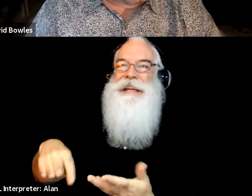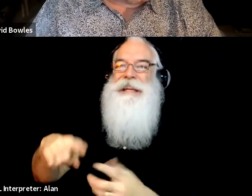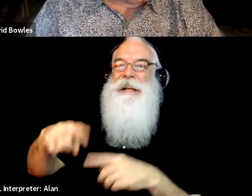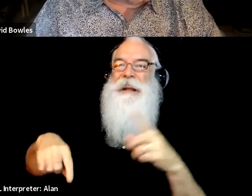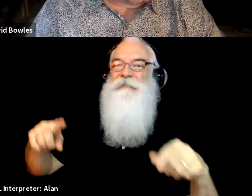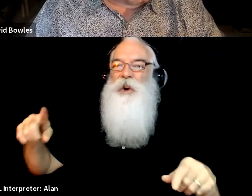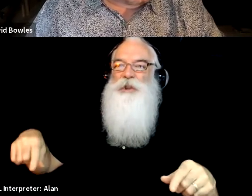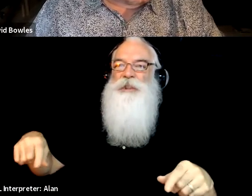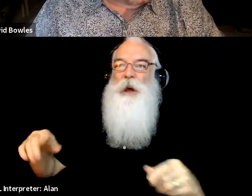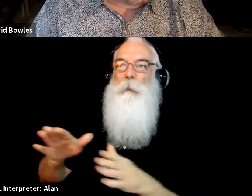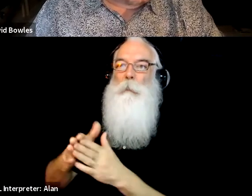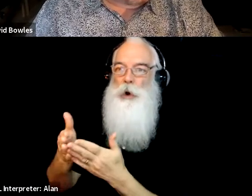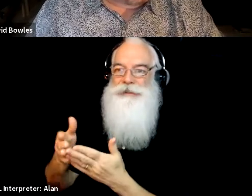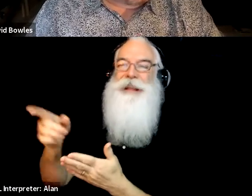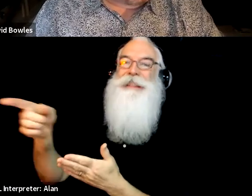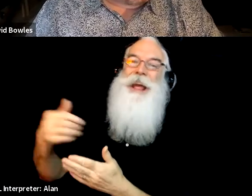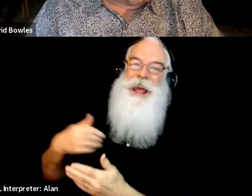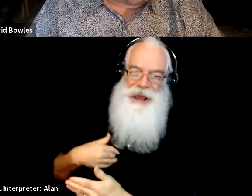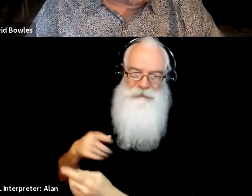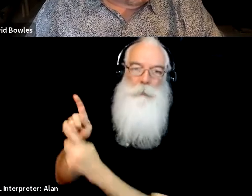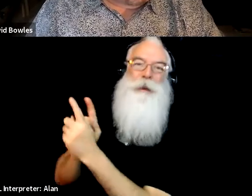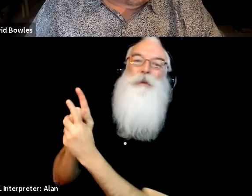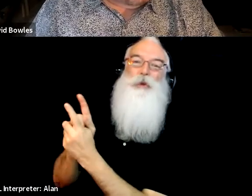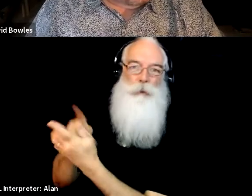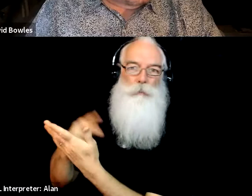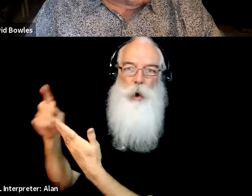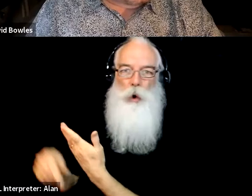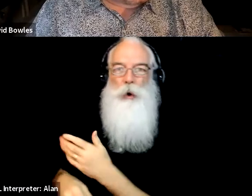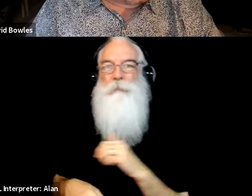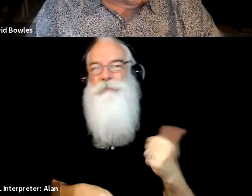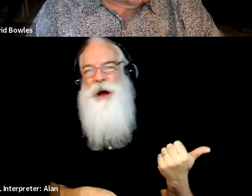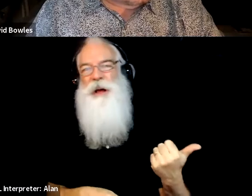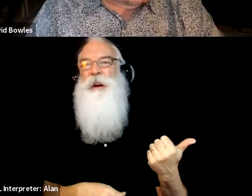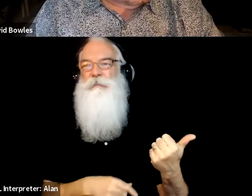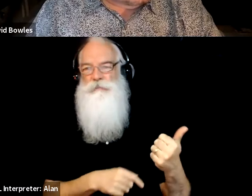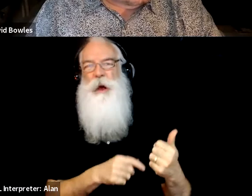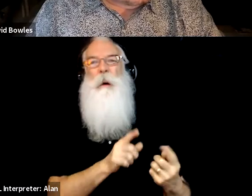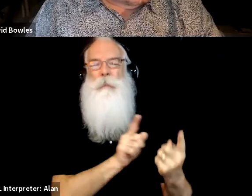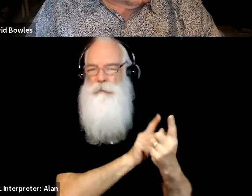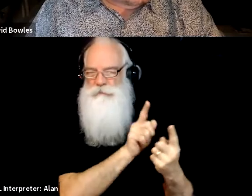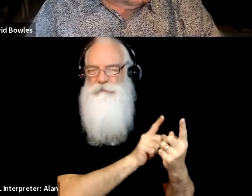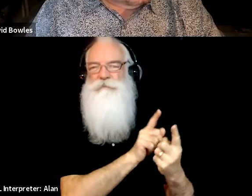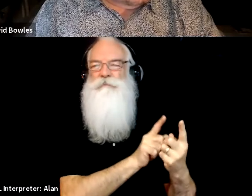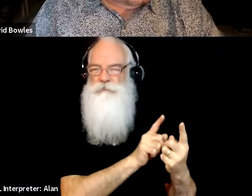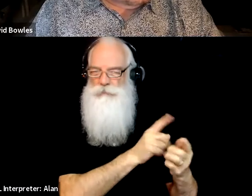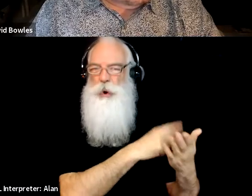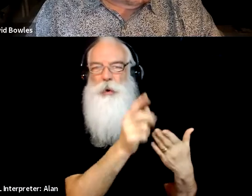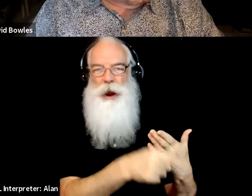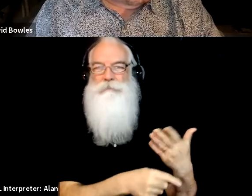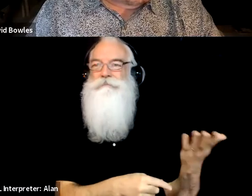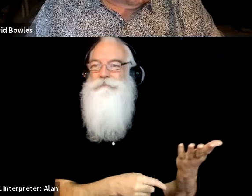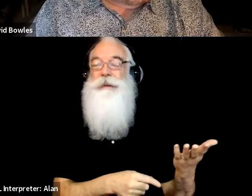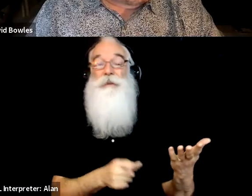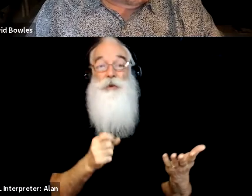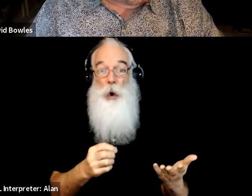has a mentorship program, and Latinx in publishing, and so when we have time, and, you know, it